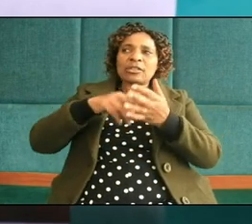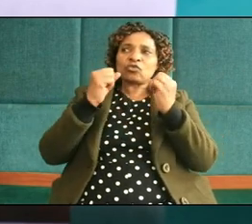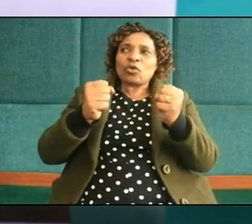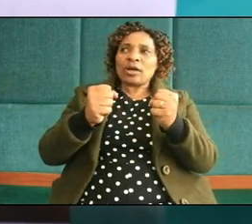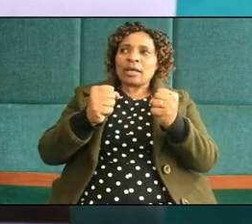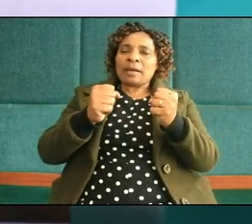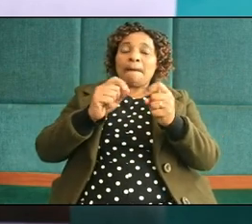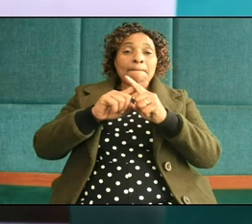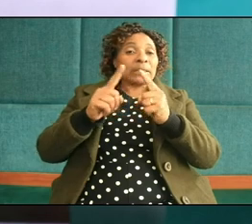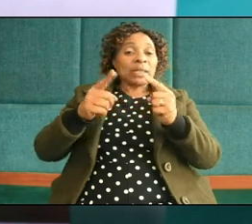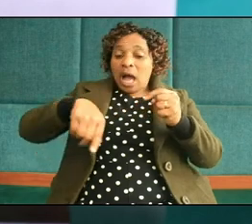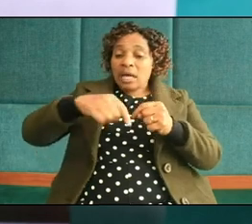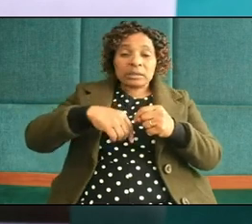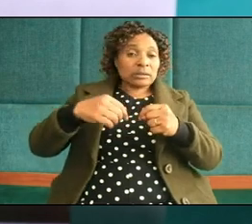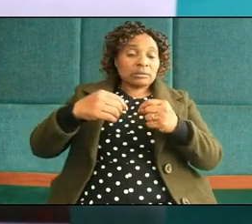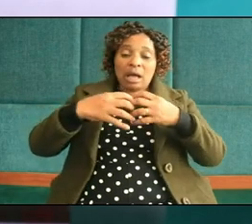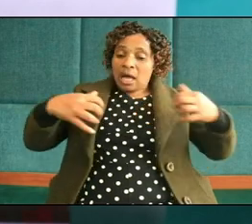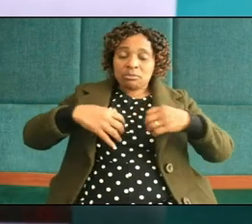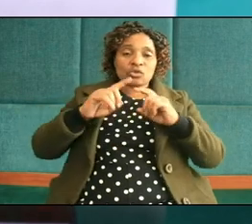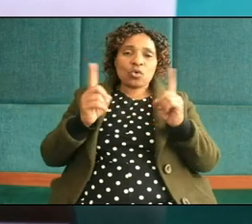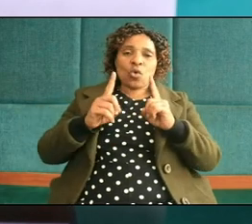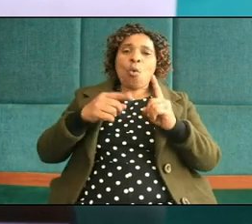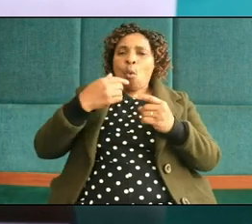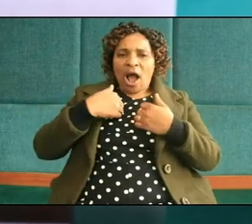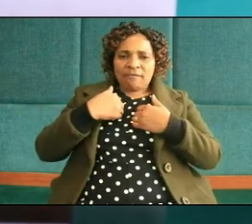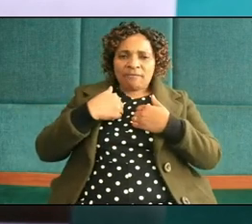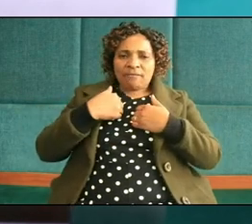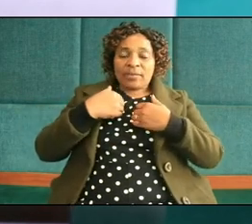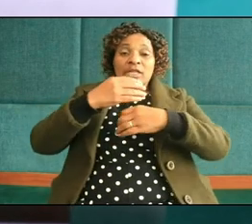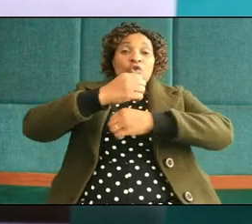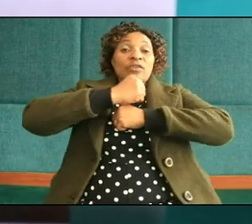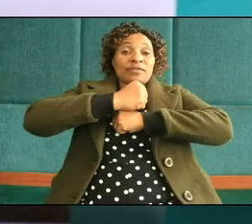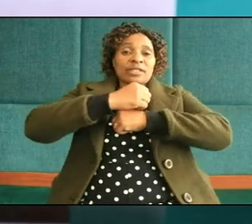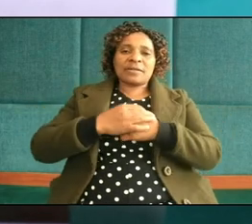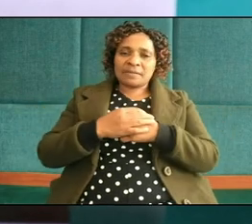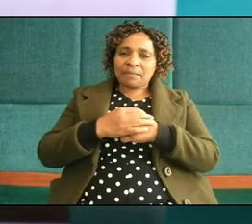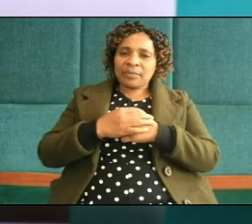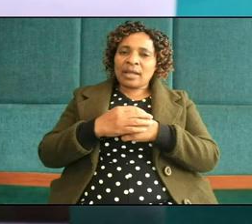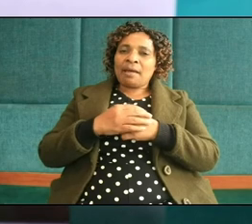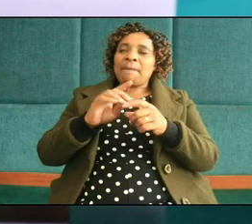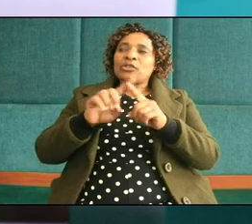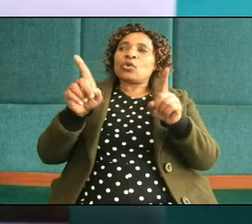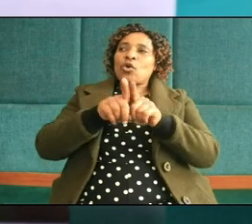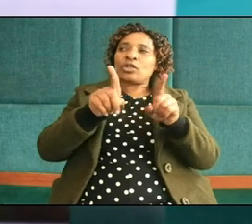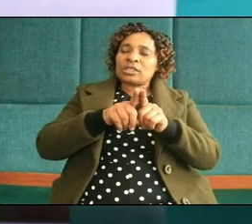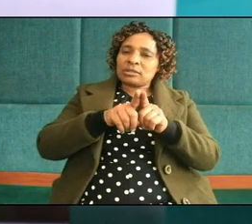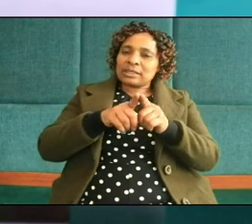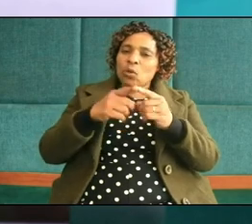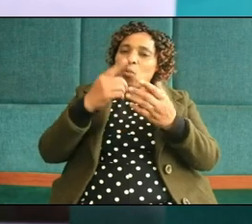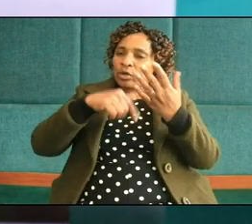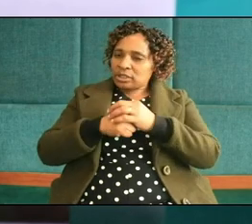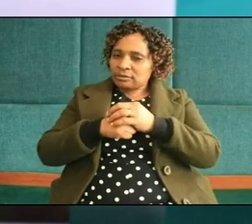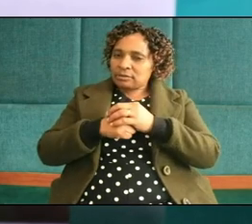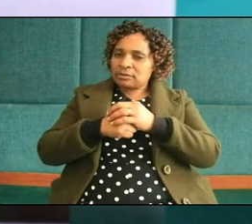here we have animals who have personality but also we are told sheep have